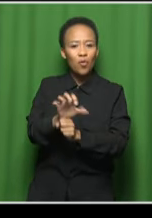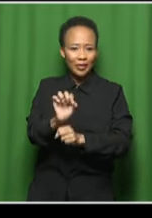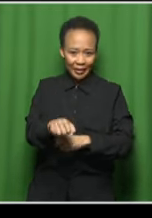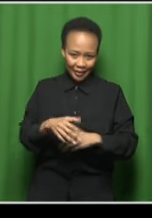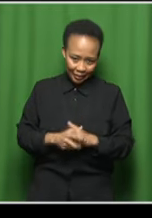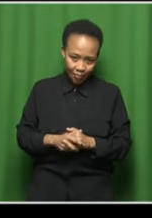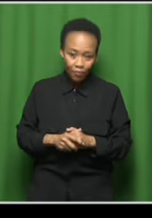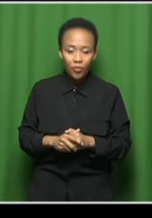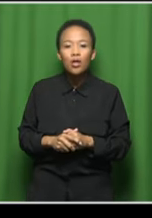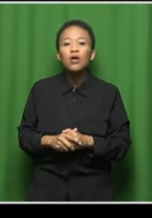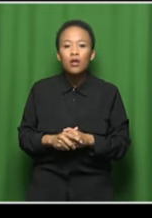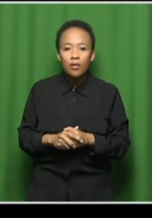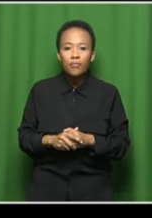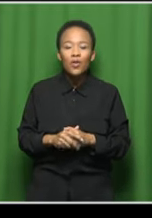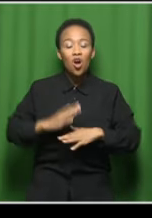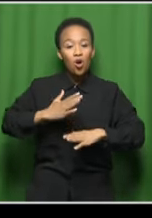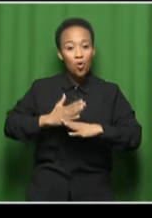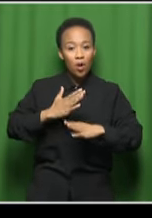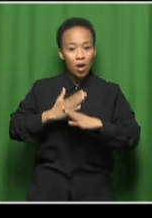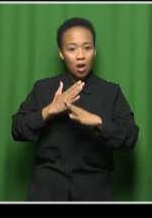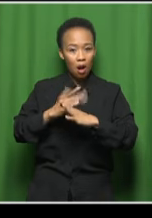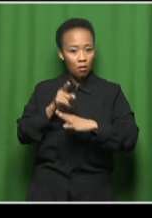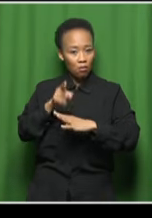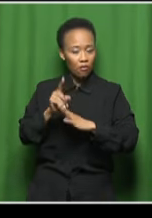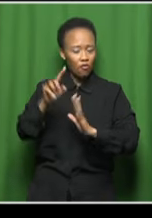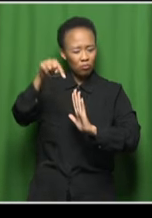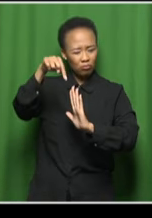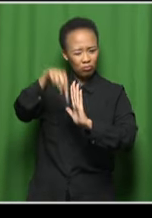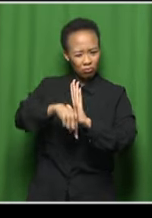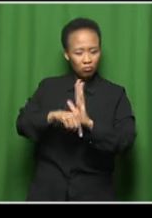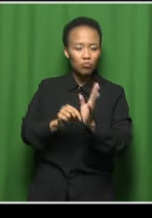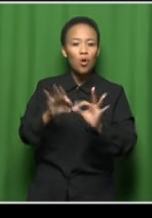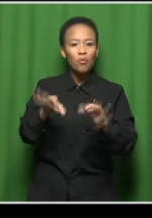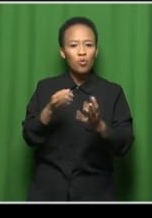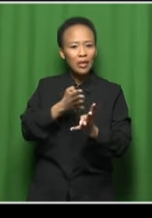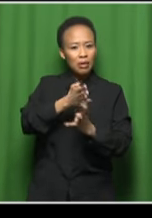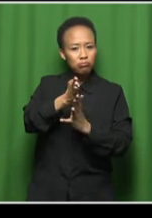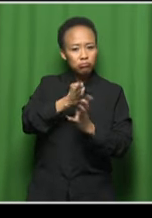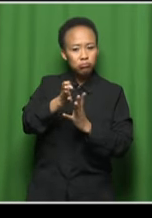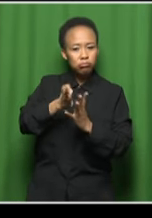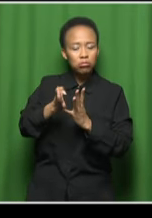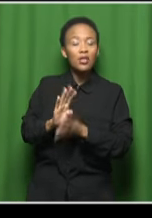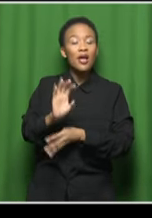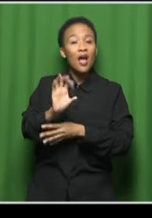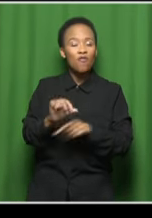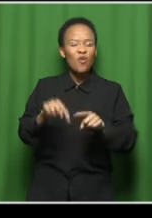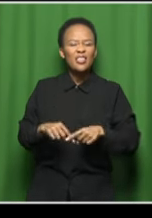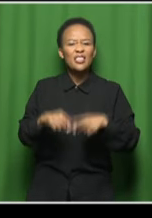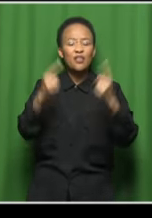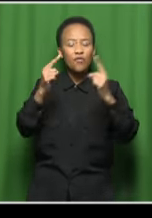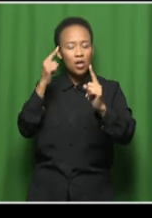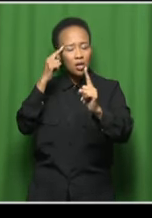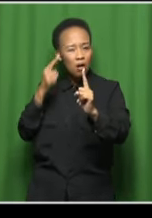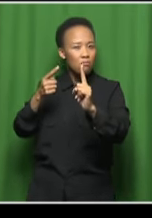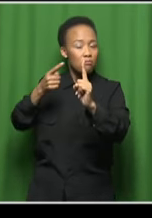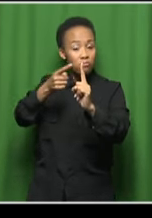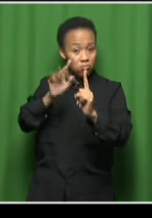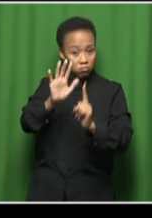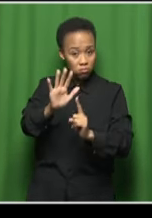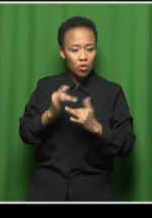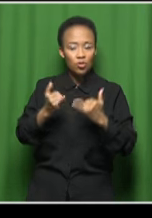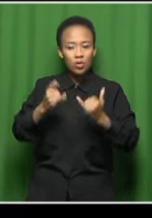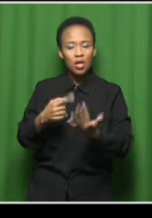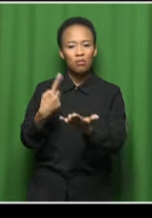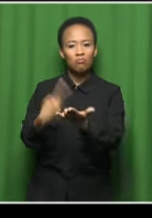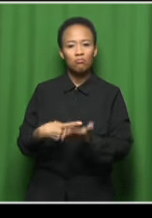Now, with a career marked by a deep commitment to the genre, our panelists brings a unique perspective to today's discussion on the state of